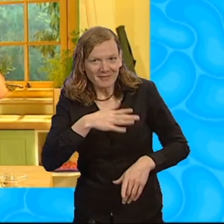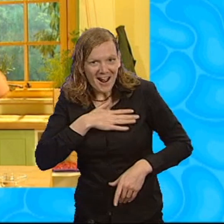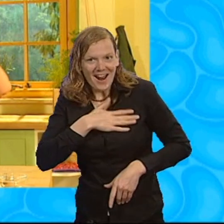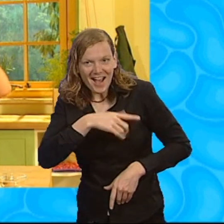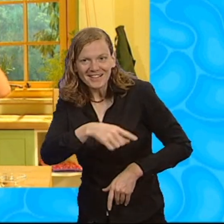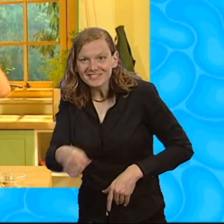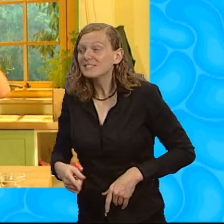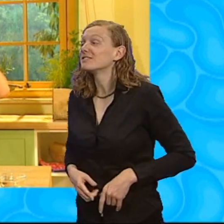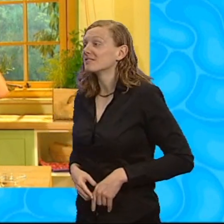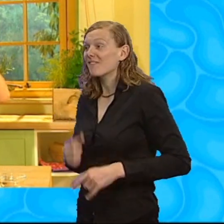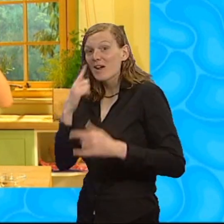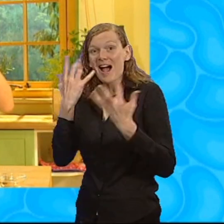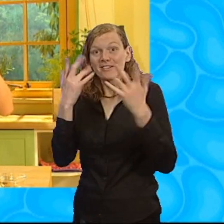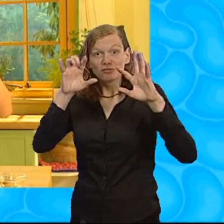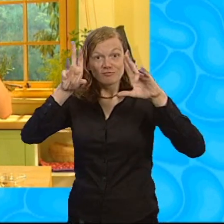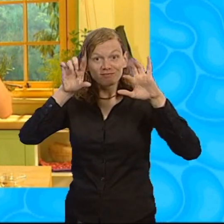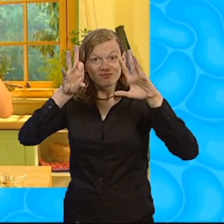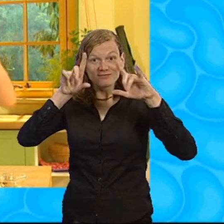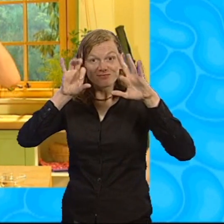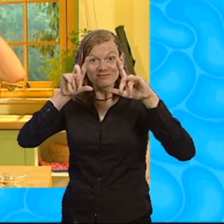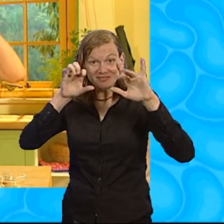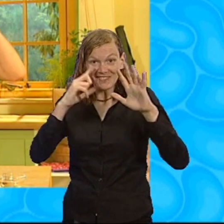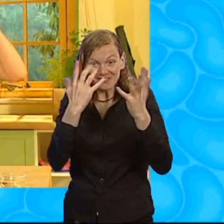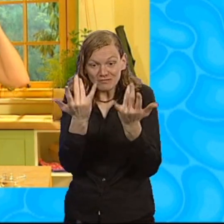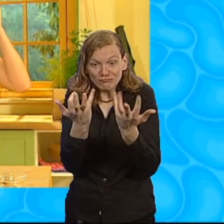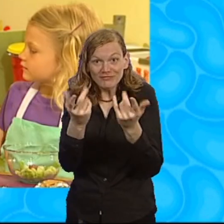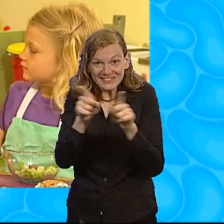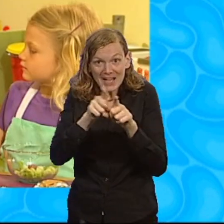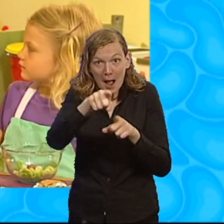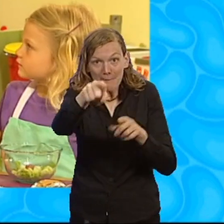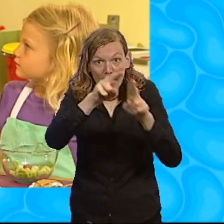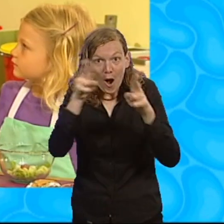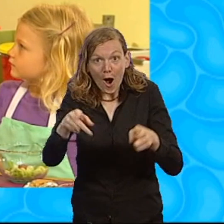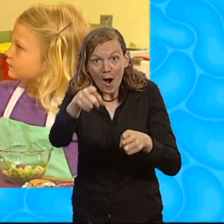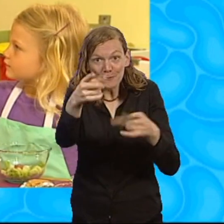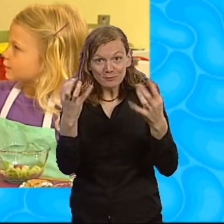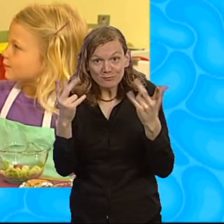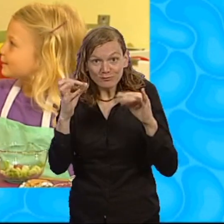Show me your pinchy fingers. Can you do pinchy your fingers at home, too, like this? Can you go...